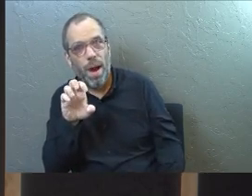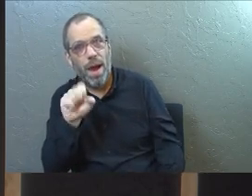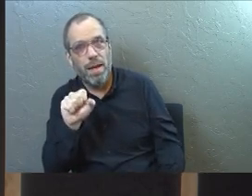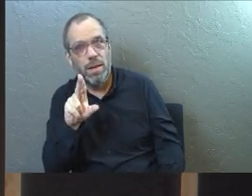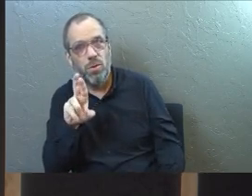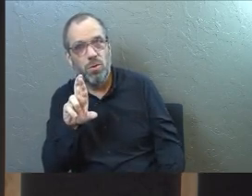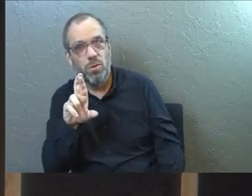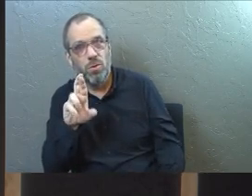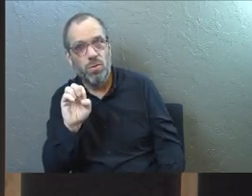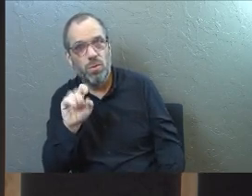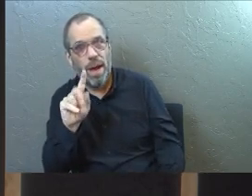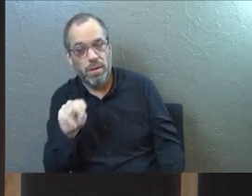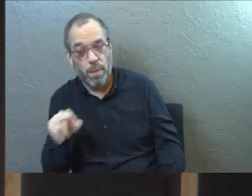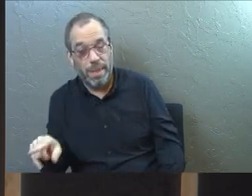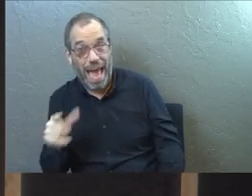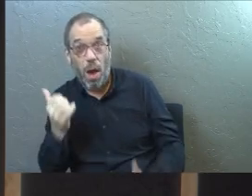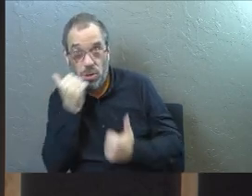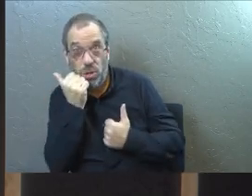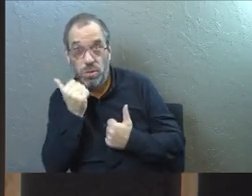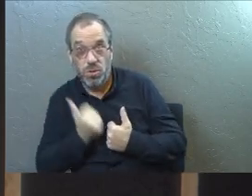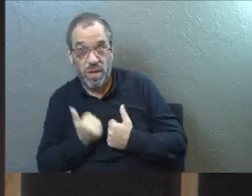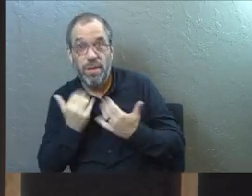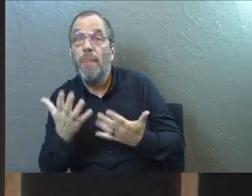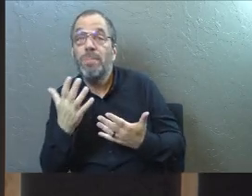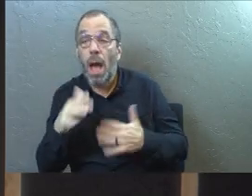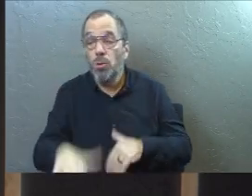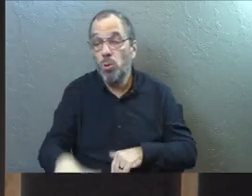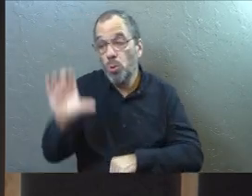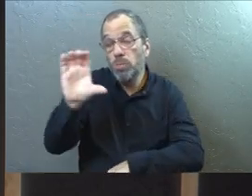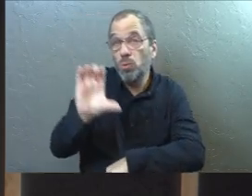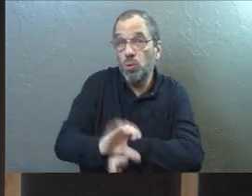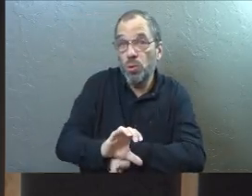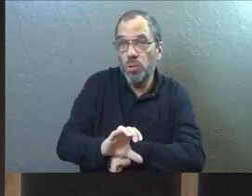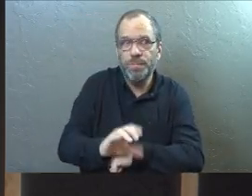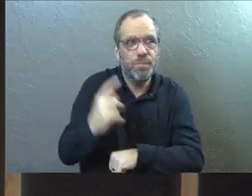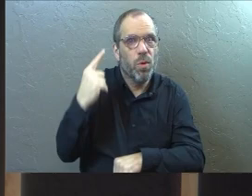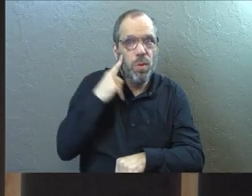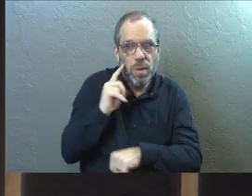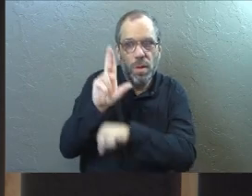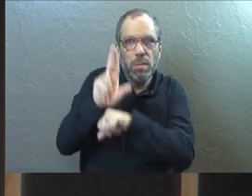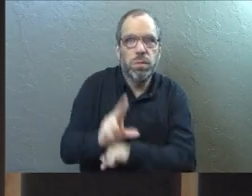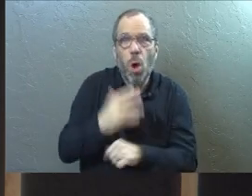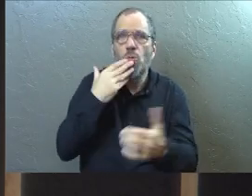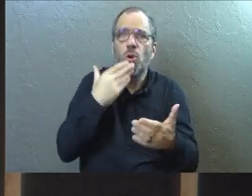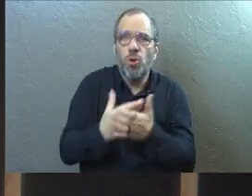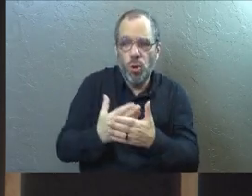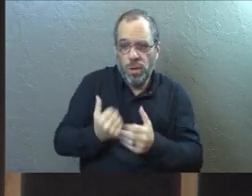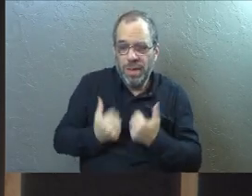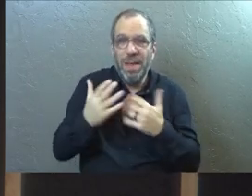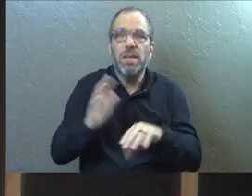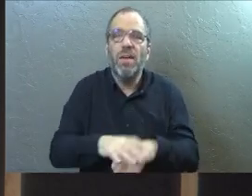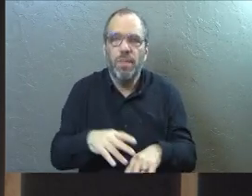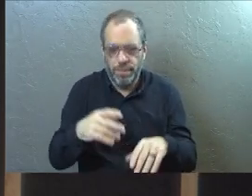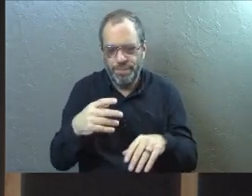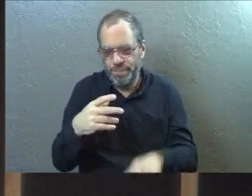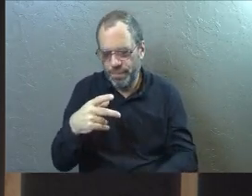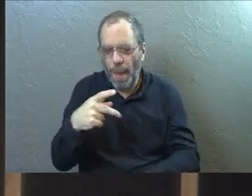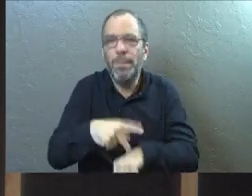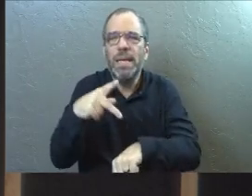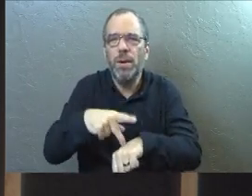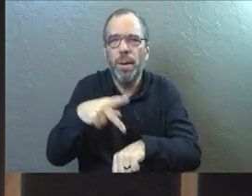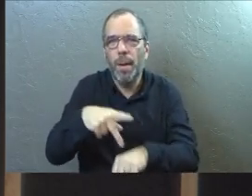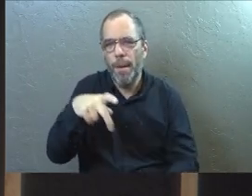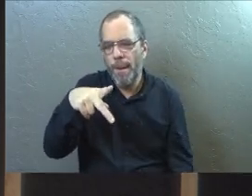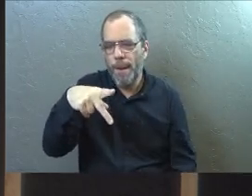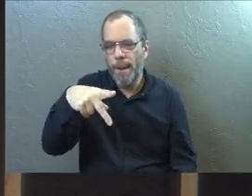But she makes a good confession. Now, if you've grown up in the church, you're used to hearing about the good confession of Peter, right? When